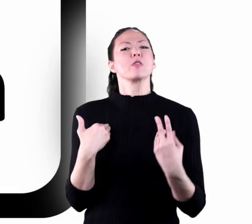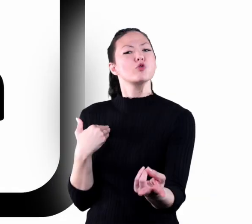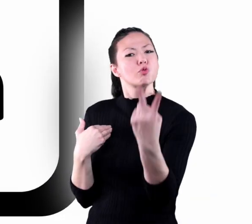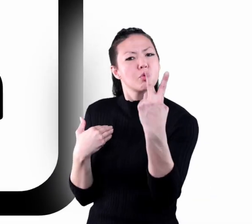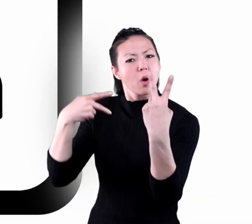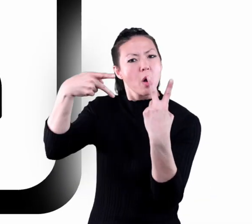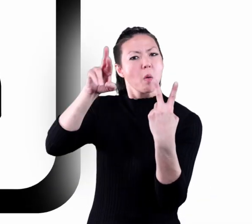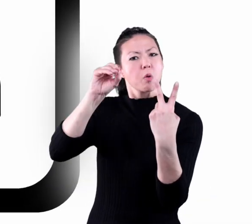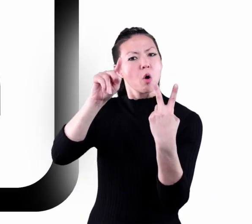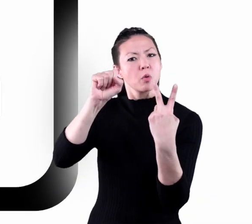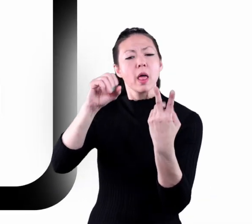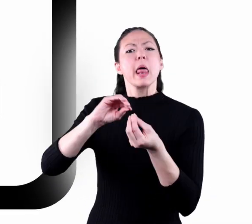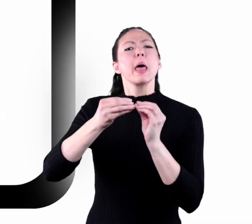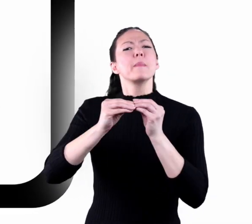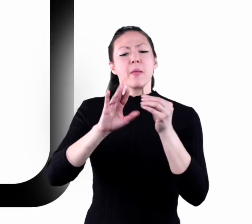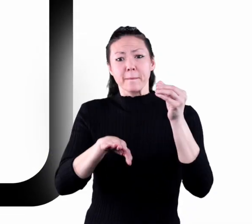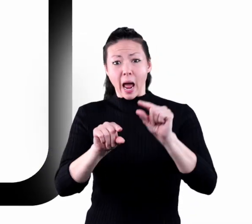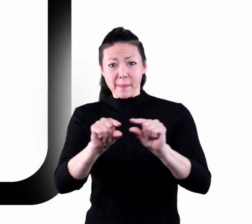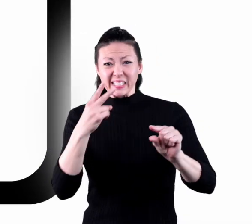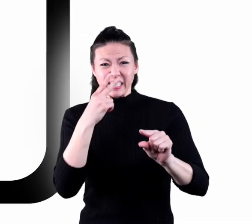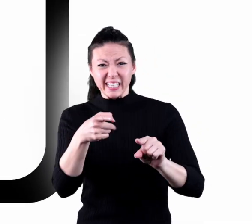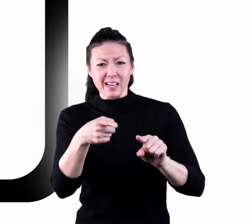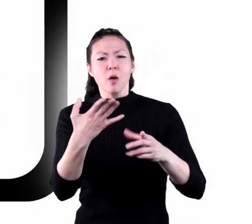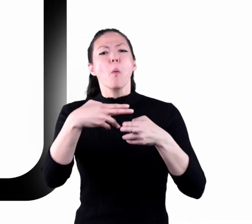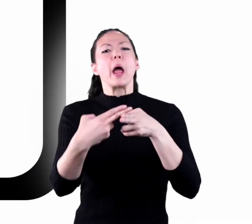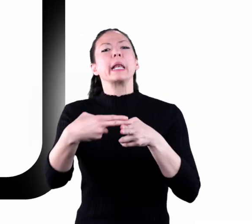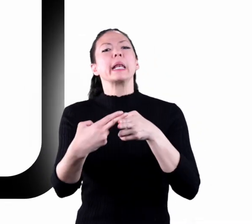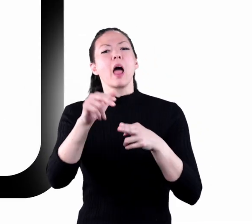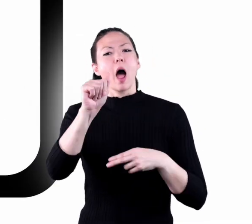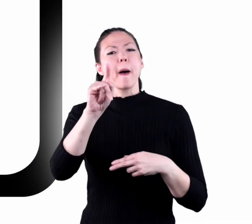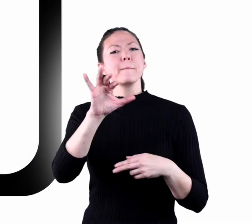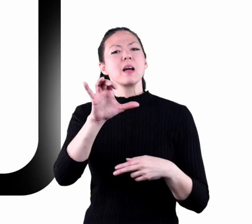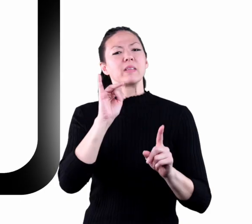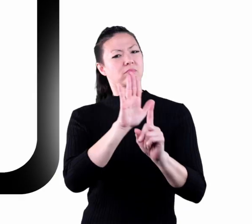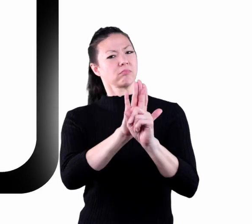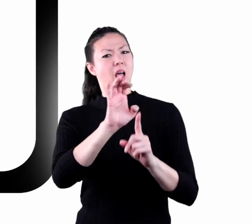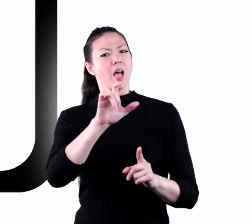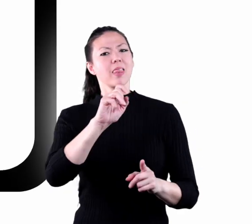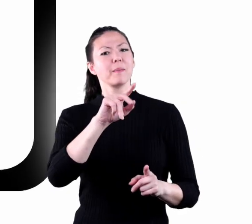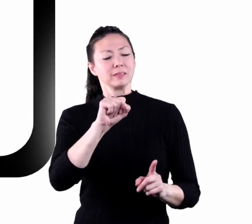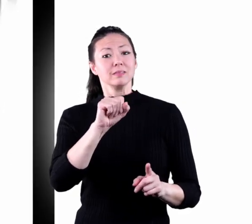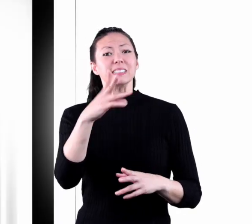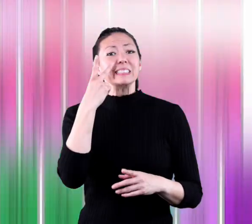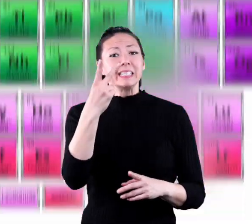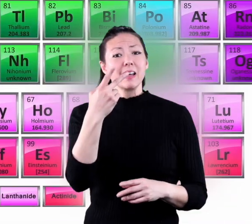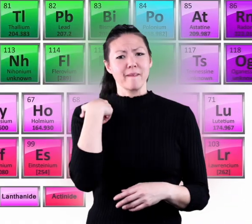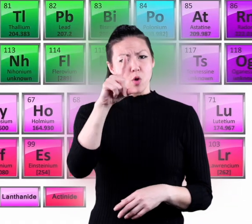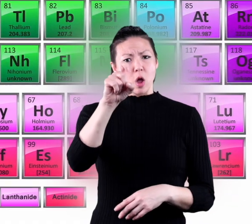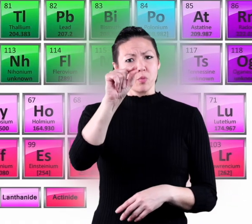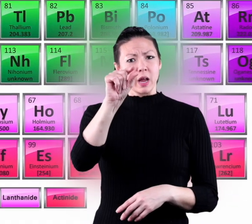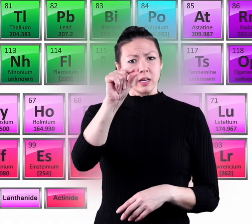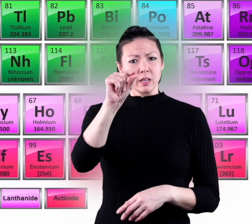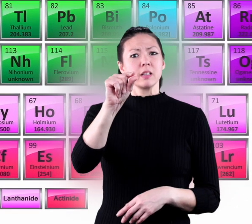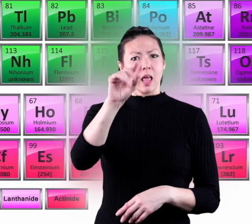atoms have two protons. The number at the bottom tells us what the atomic weight of the element is. As you can